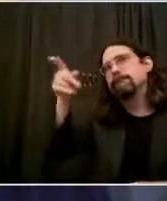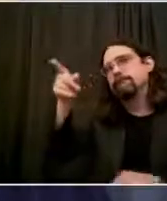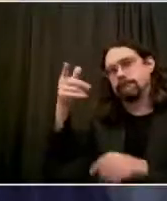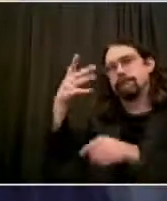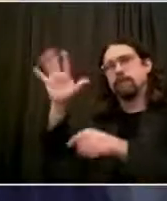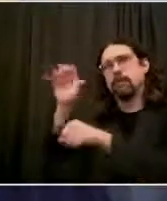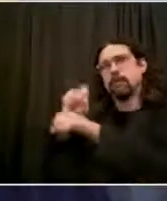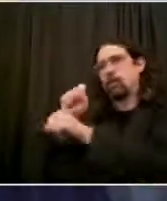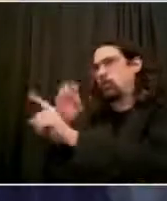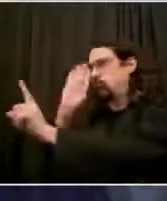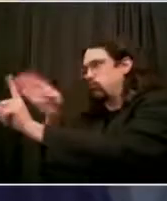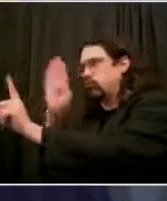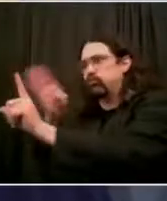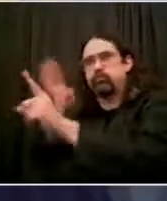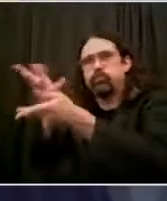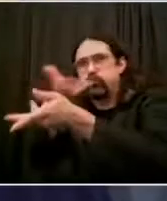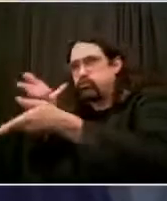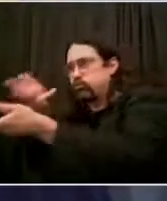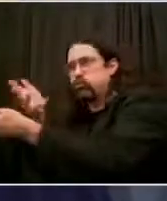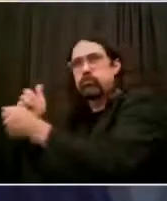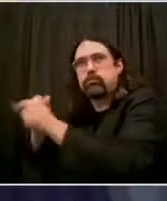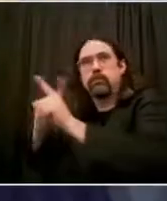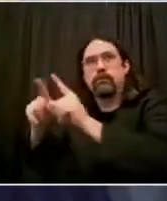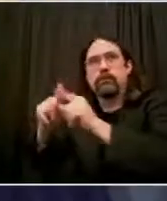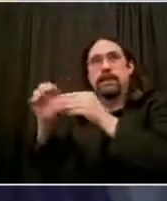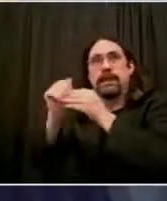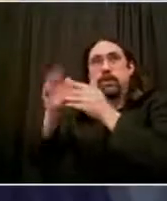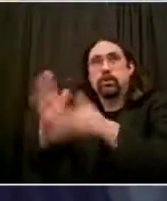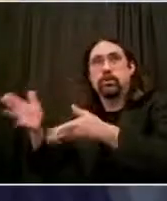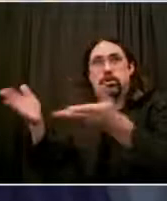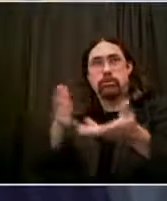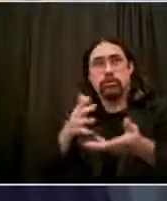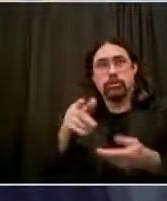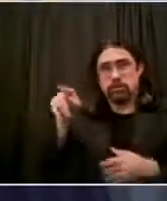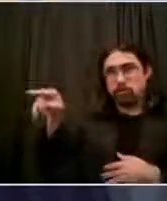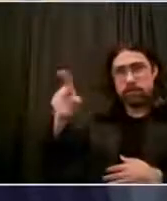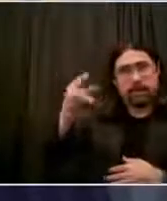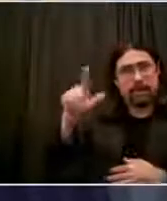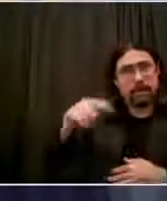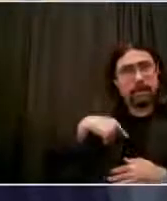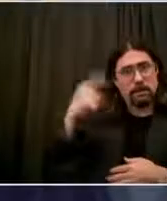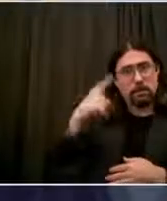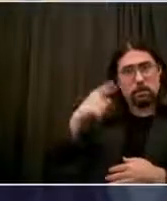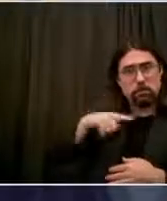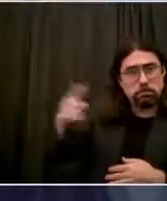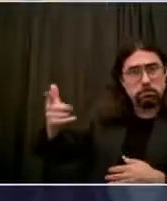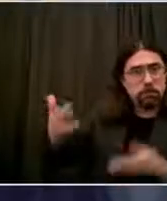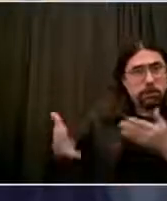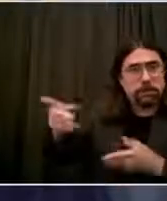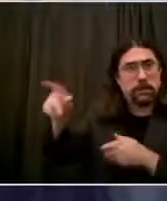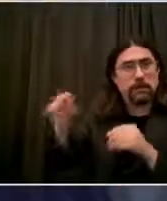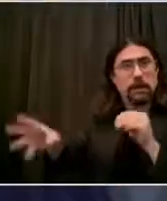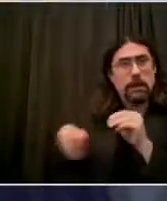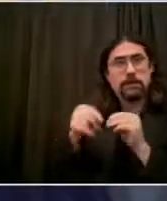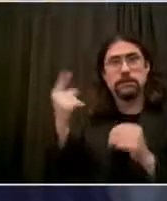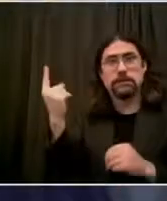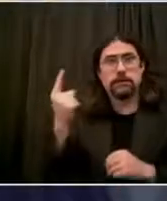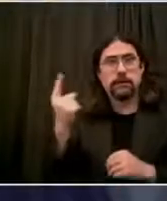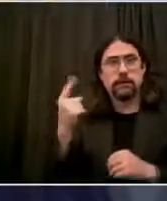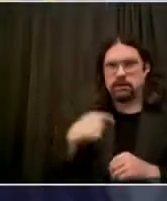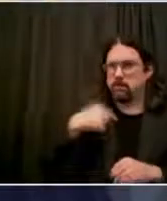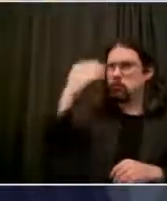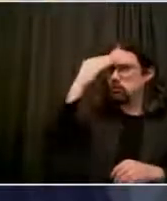how we're going to work with them and some specific things that might come of that, I'd appreciate it. And obviously, you've been particularly focused because you have Department of Youth Services under you